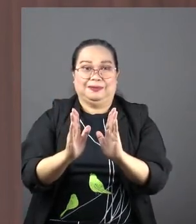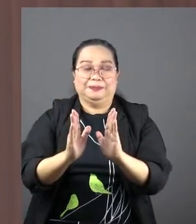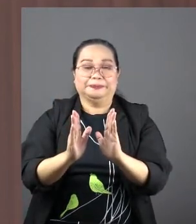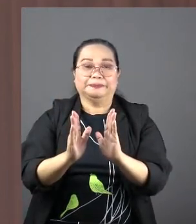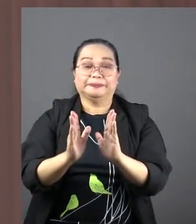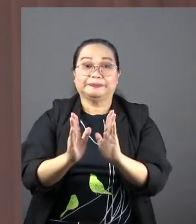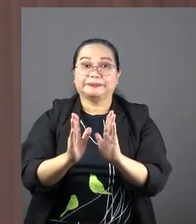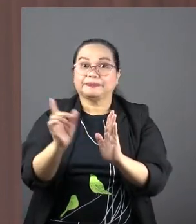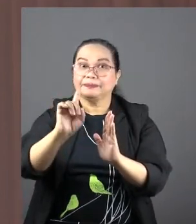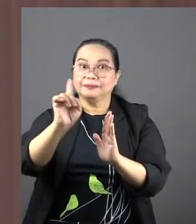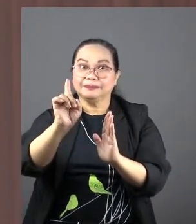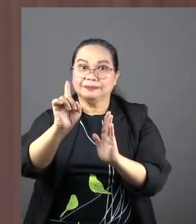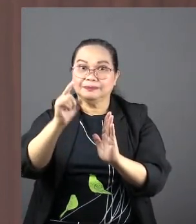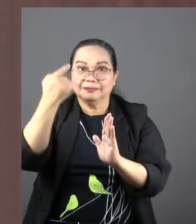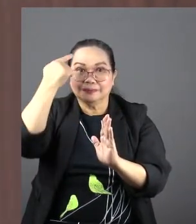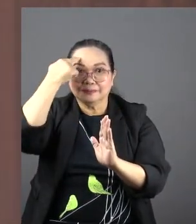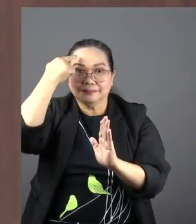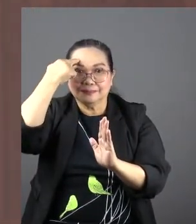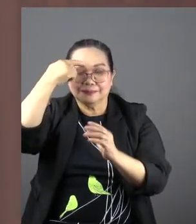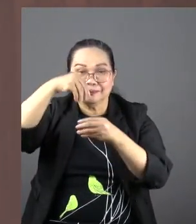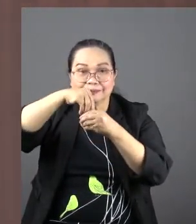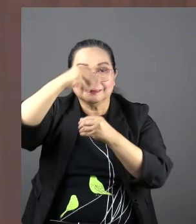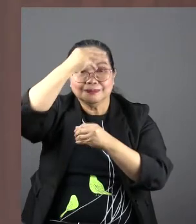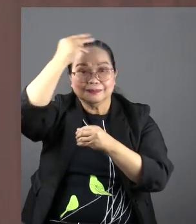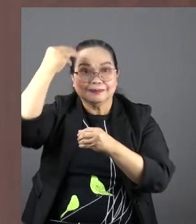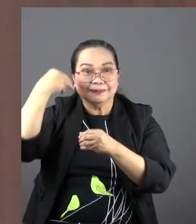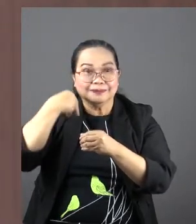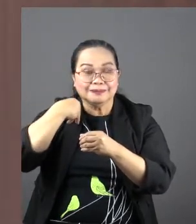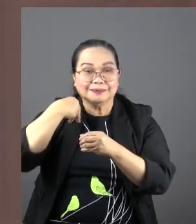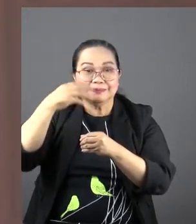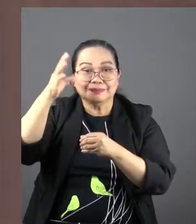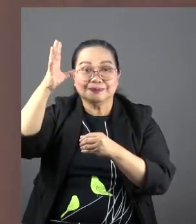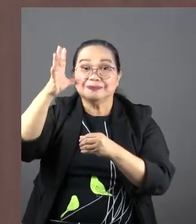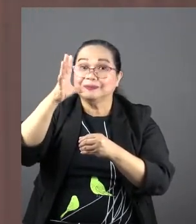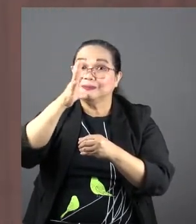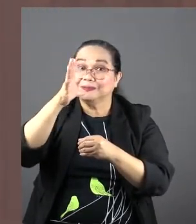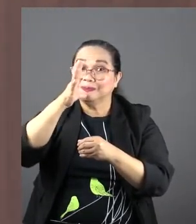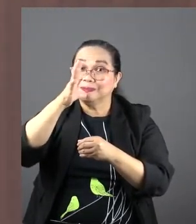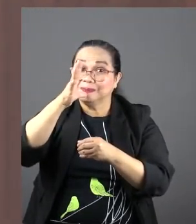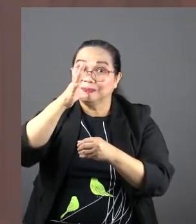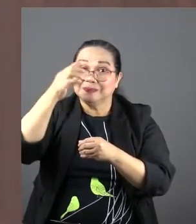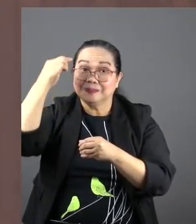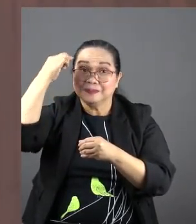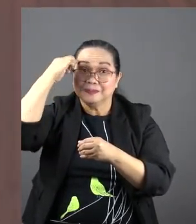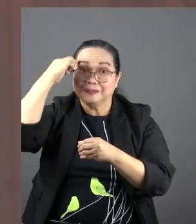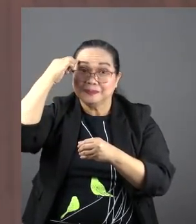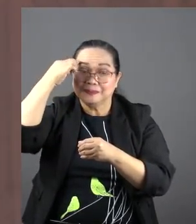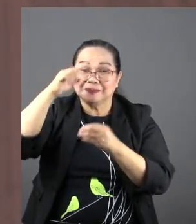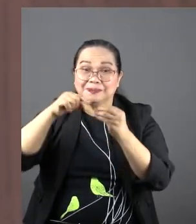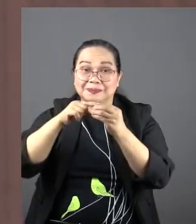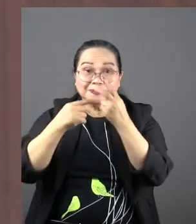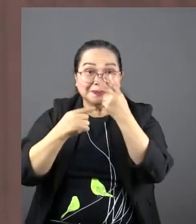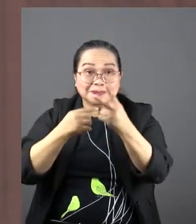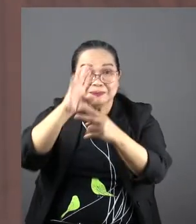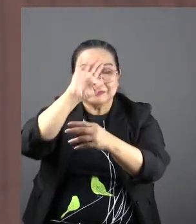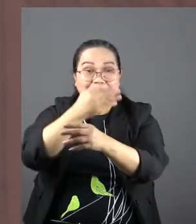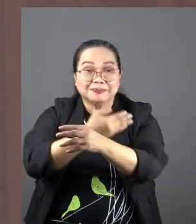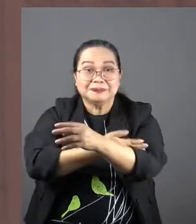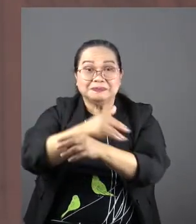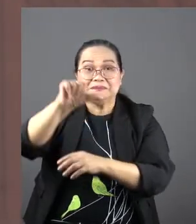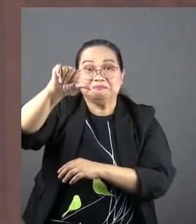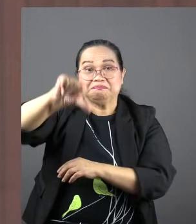What goes on in the mother's mind when you see your son an apparent failure.